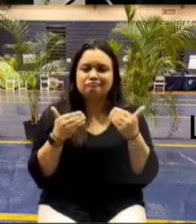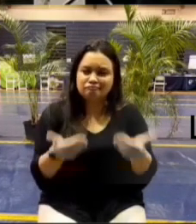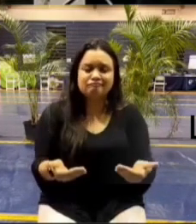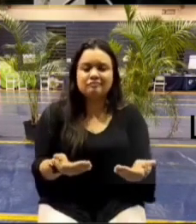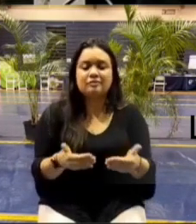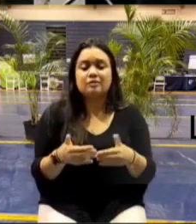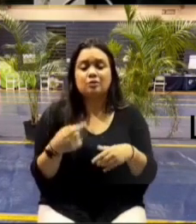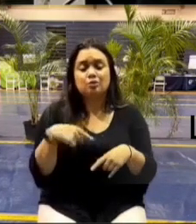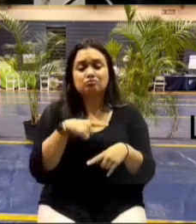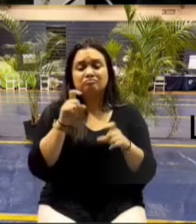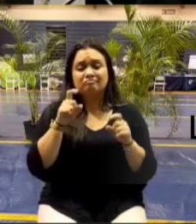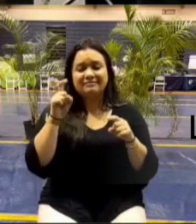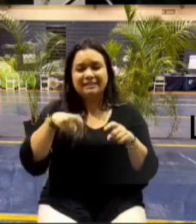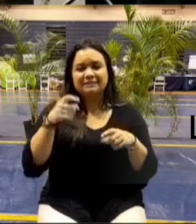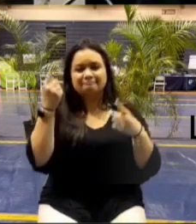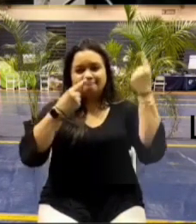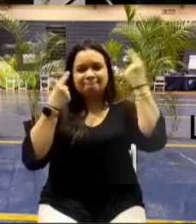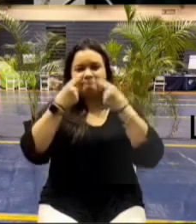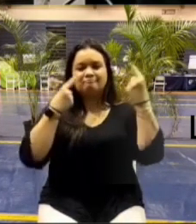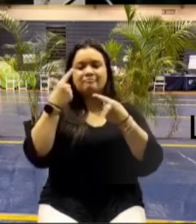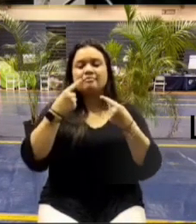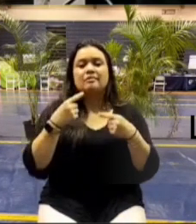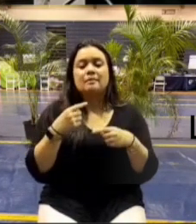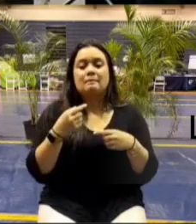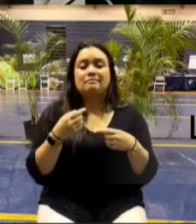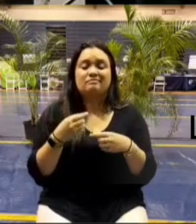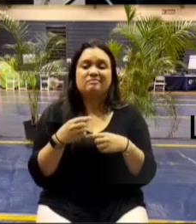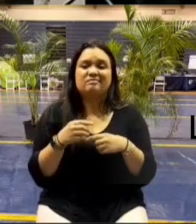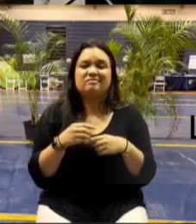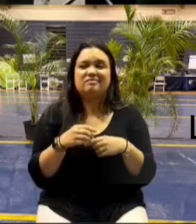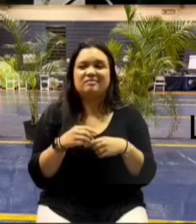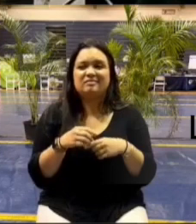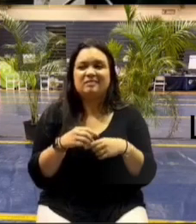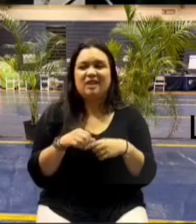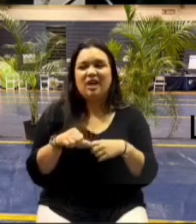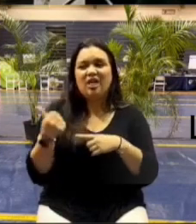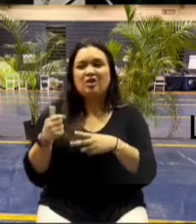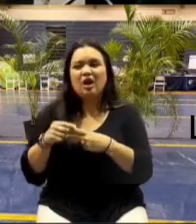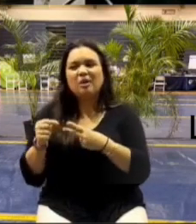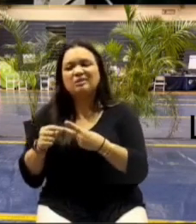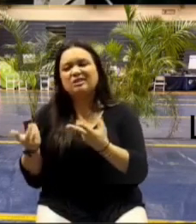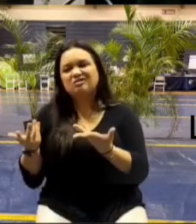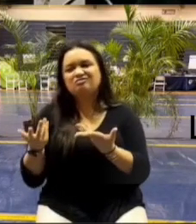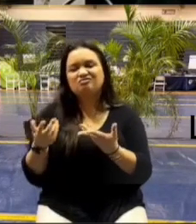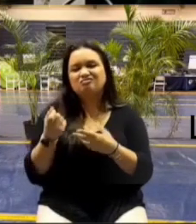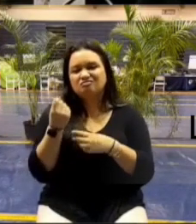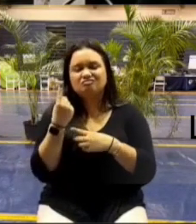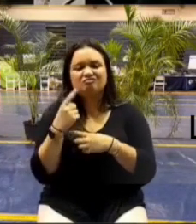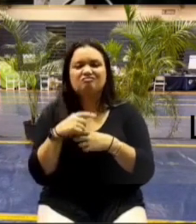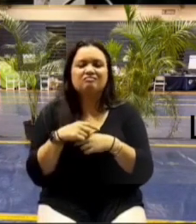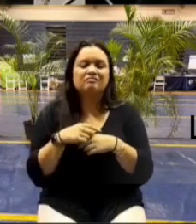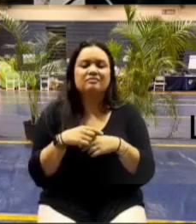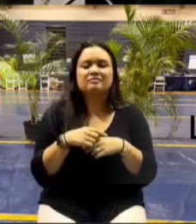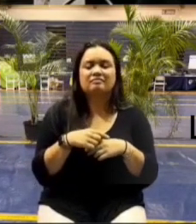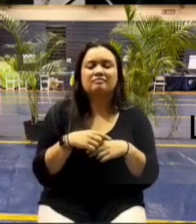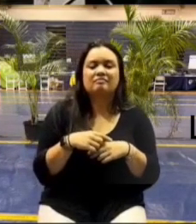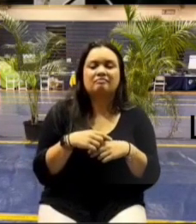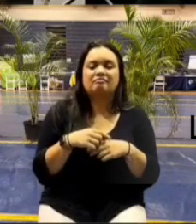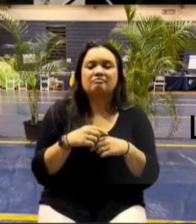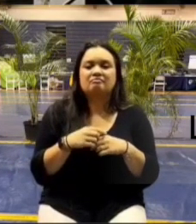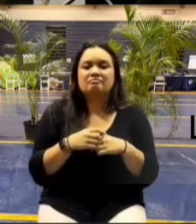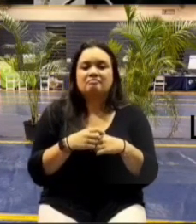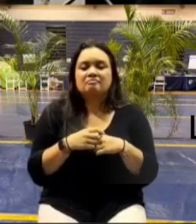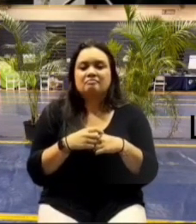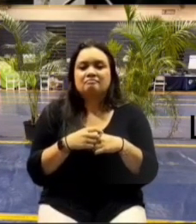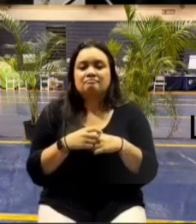that might be the way to go and some lots instead of bringing a bunch of building materials just drive your modular home mobile home right on the